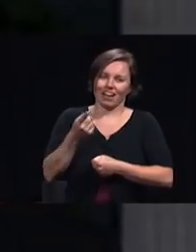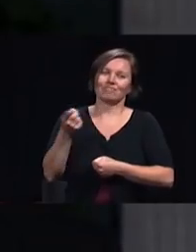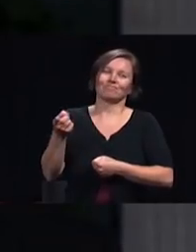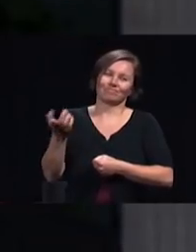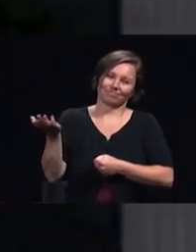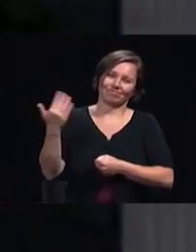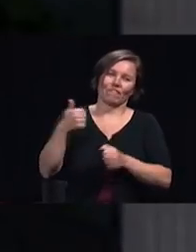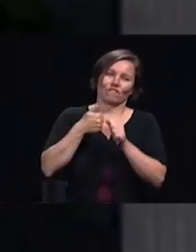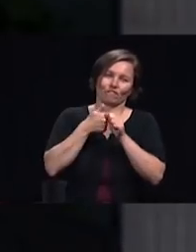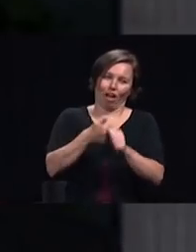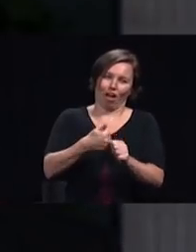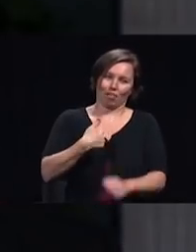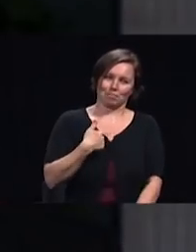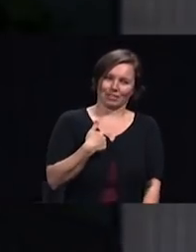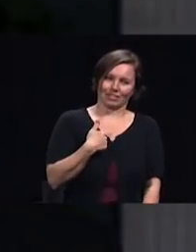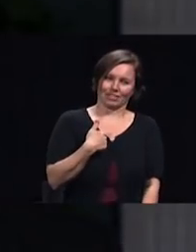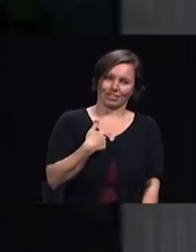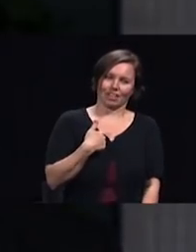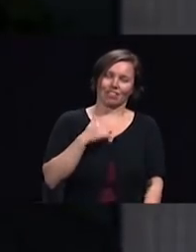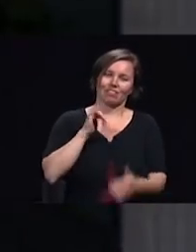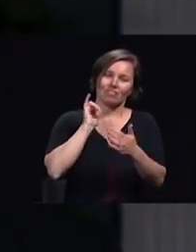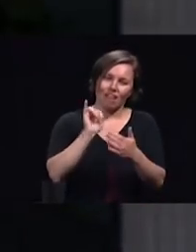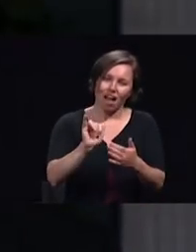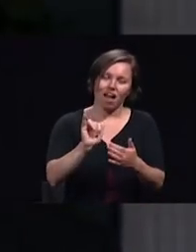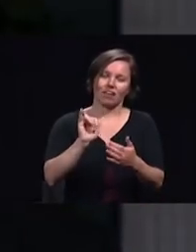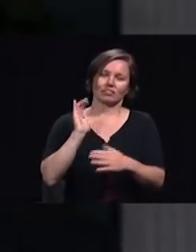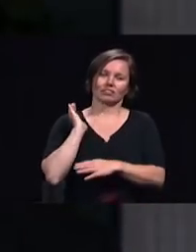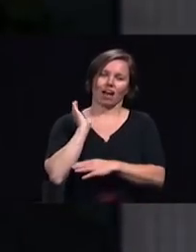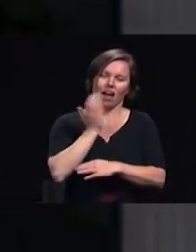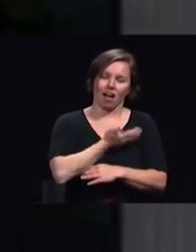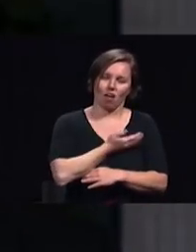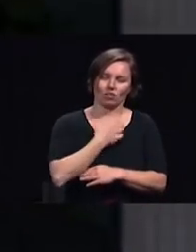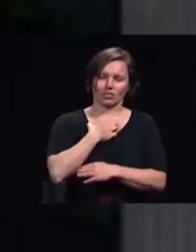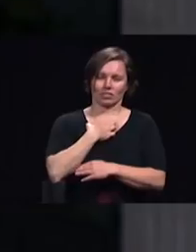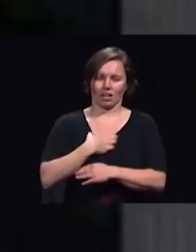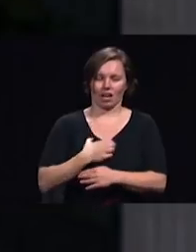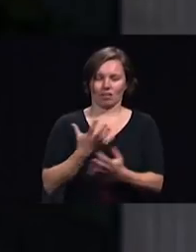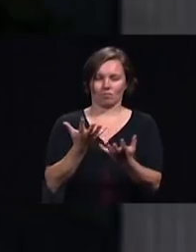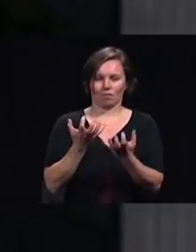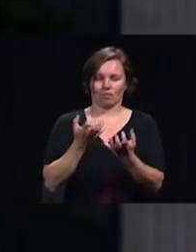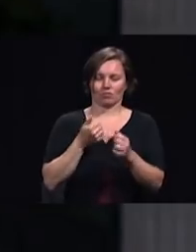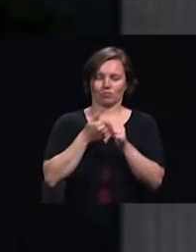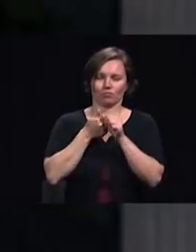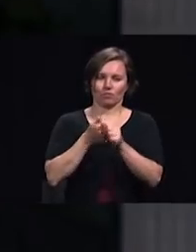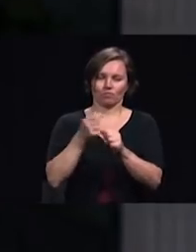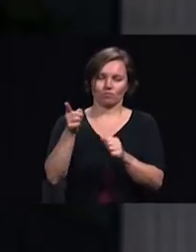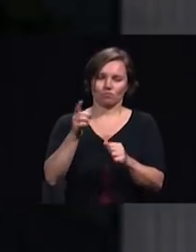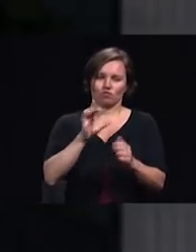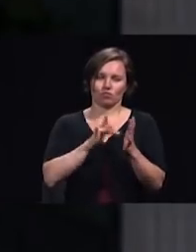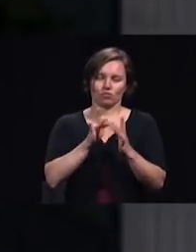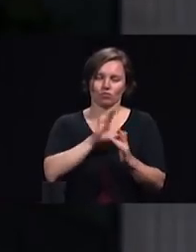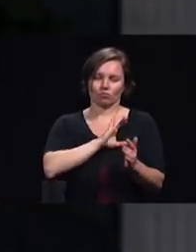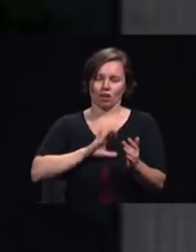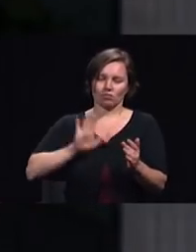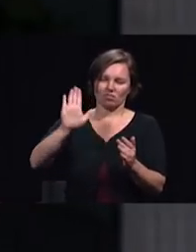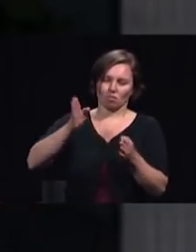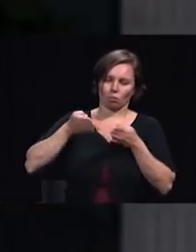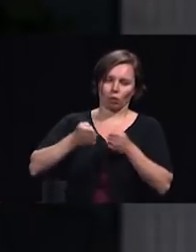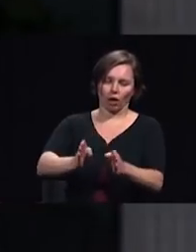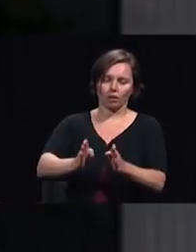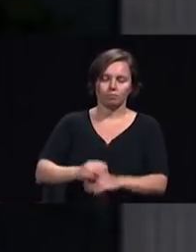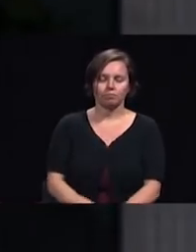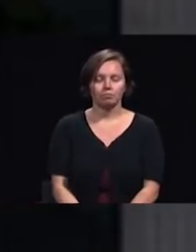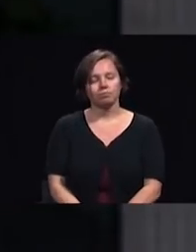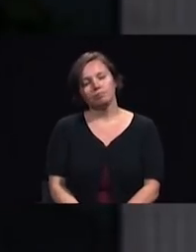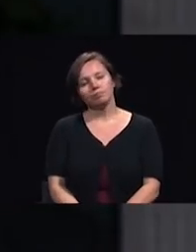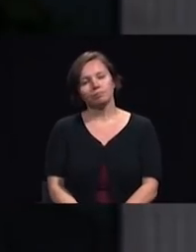Christ's method and to give the rest of our lives in training others to his selfish in his selfish